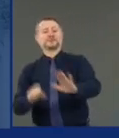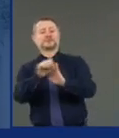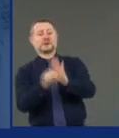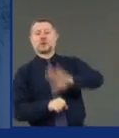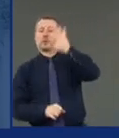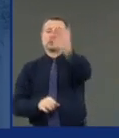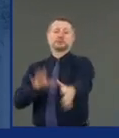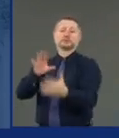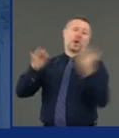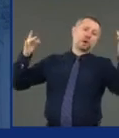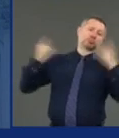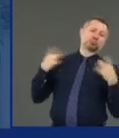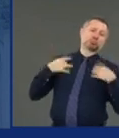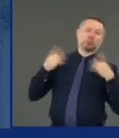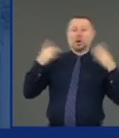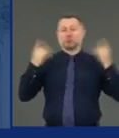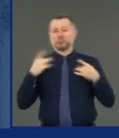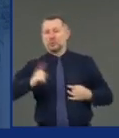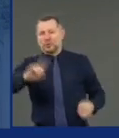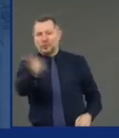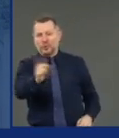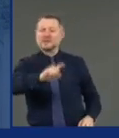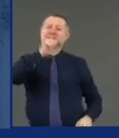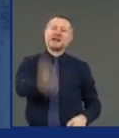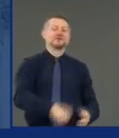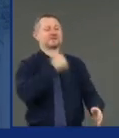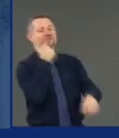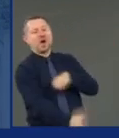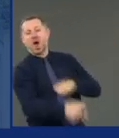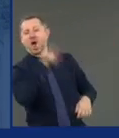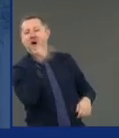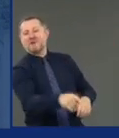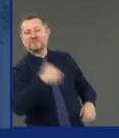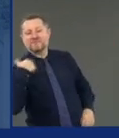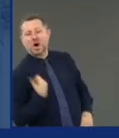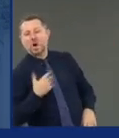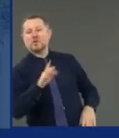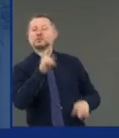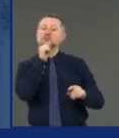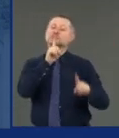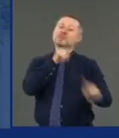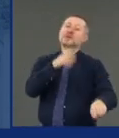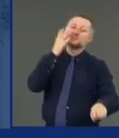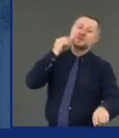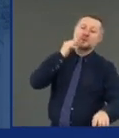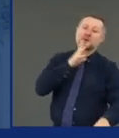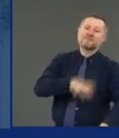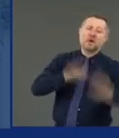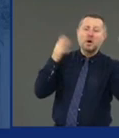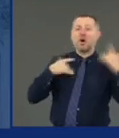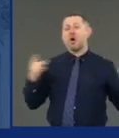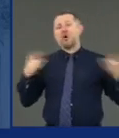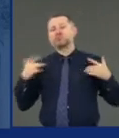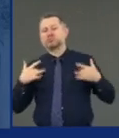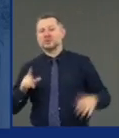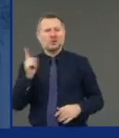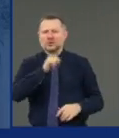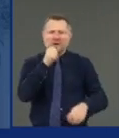Well, that's Texas's fault. They had the floods. It was nobody's fault.